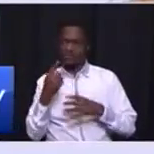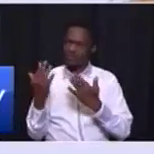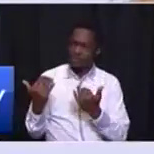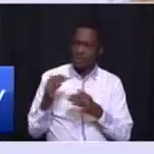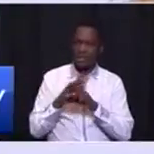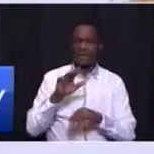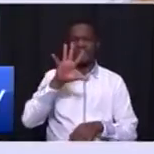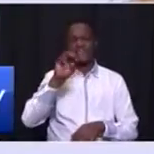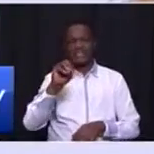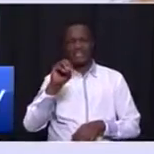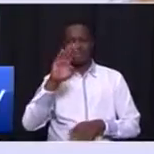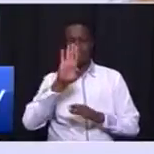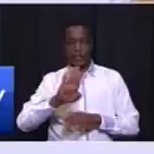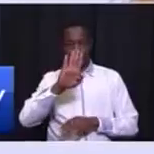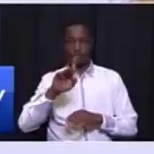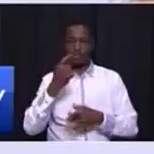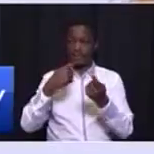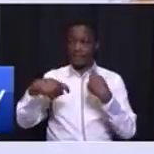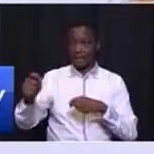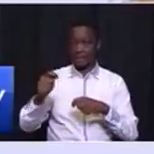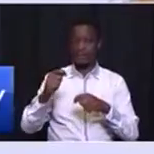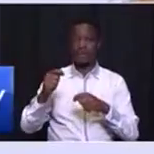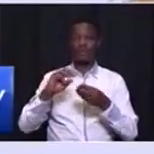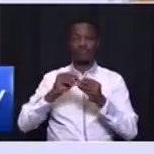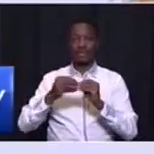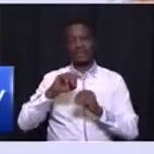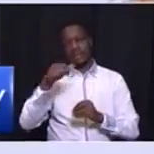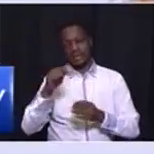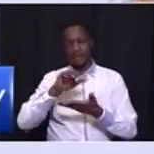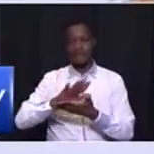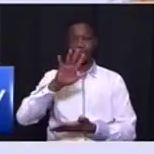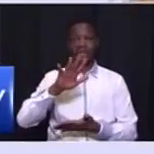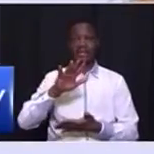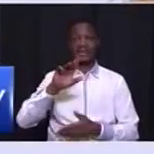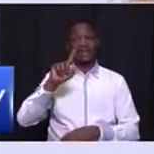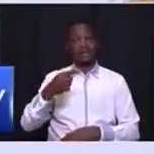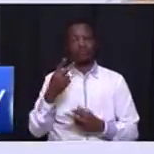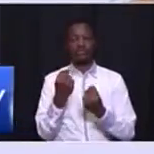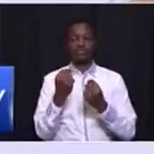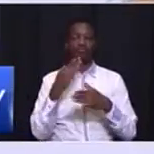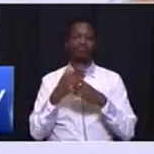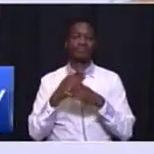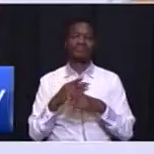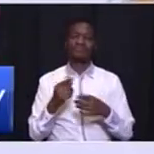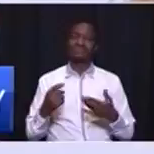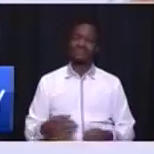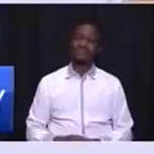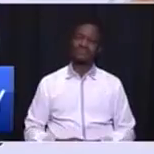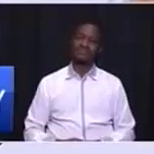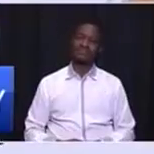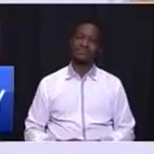be spent creating another 15,000 new jobs in the next 10 years. So these are the